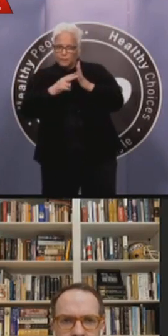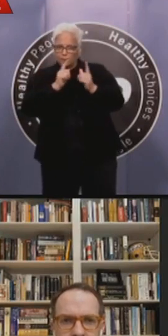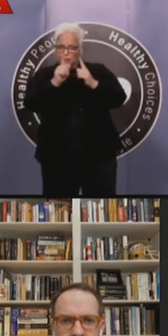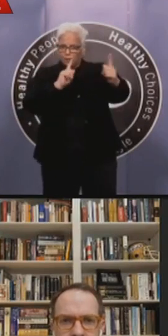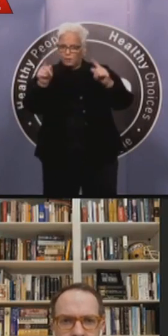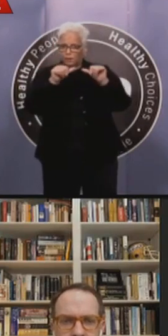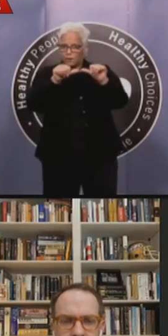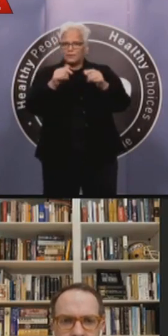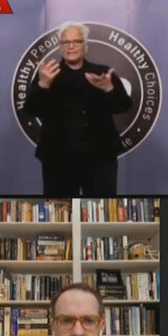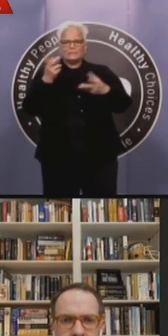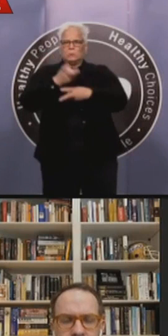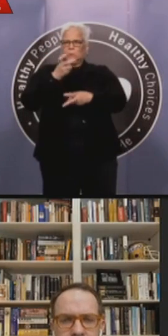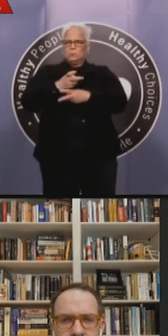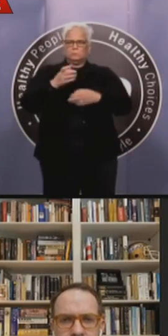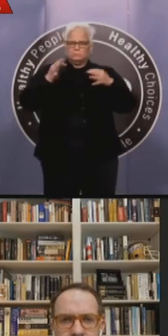tell is all of you.